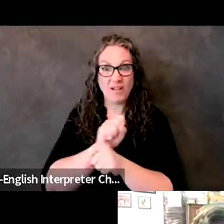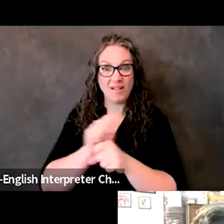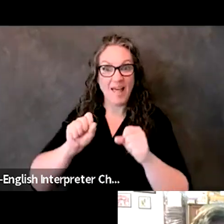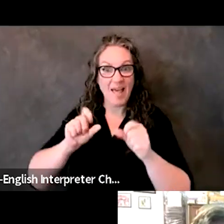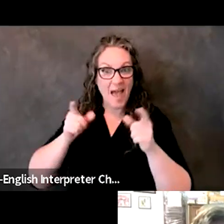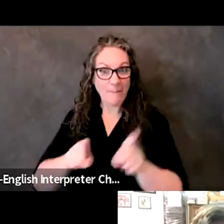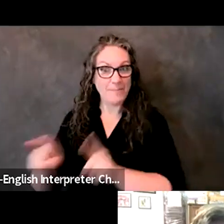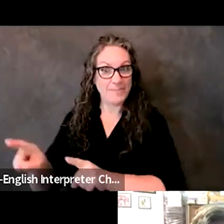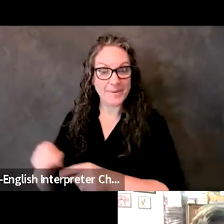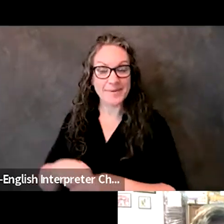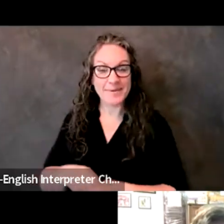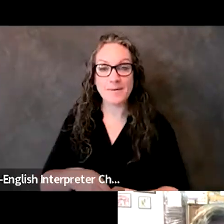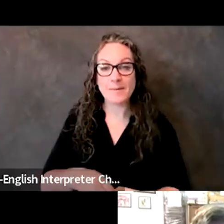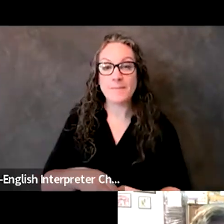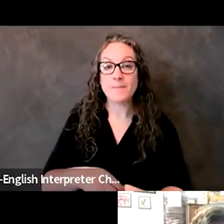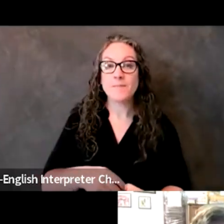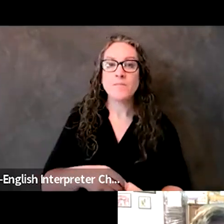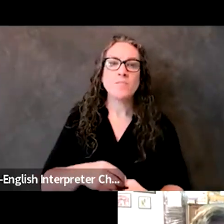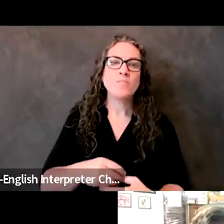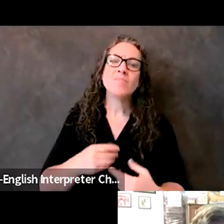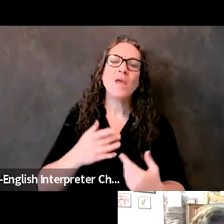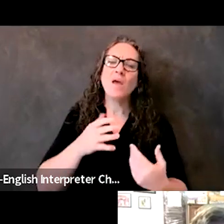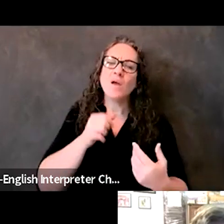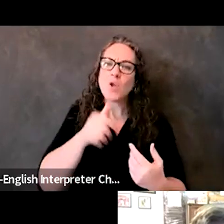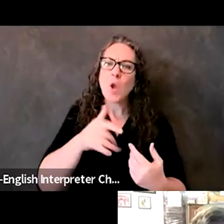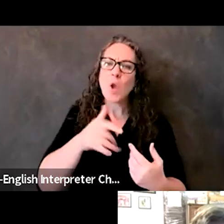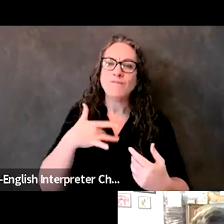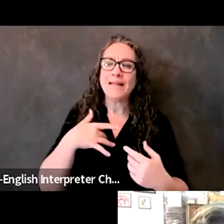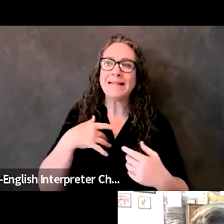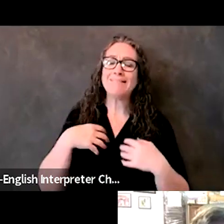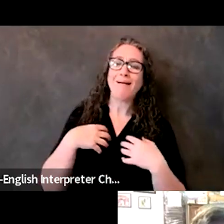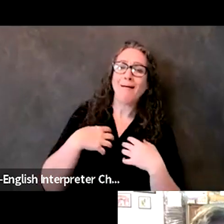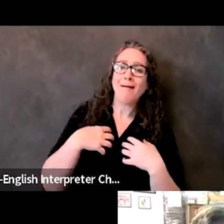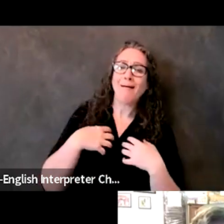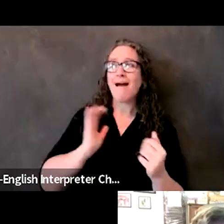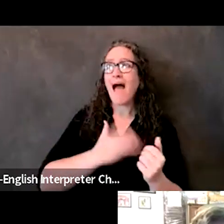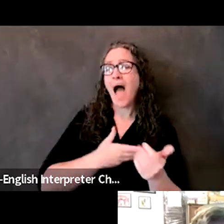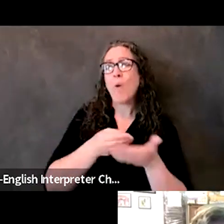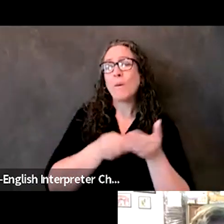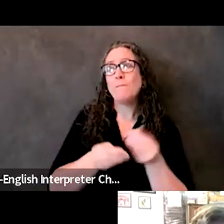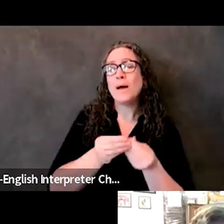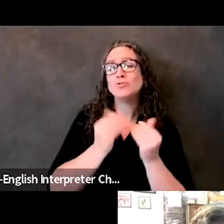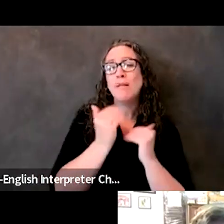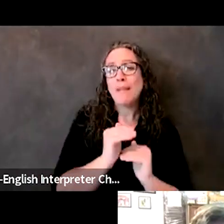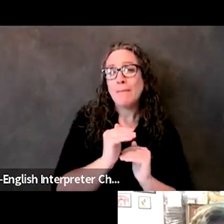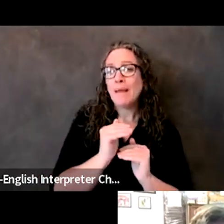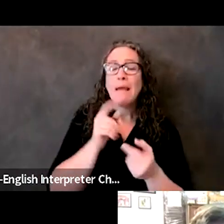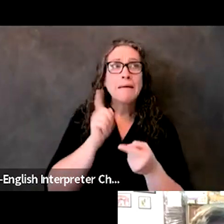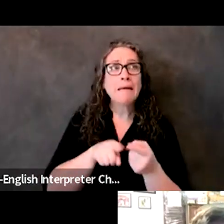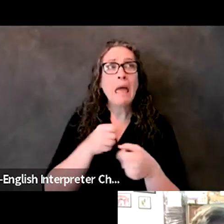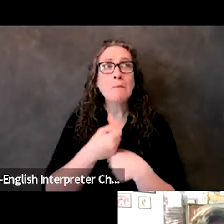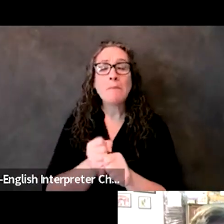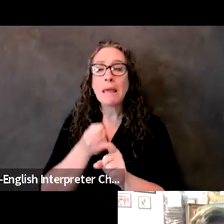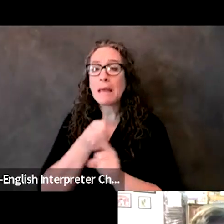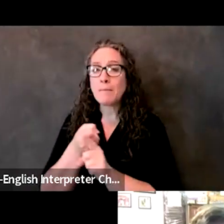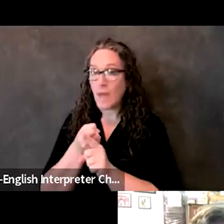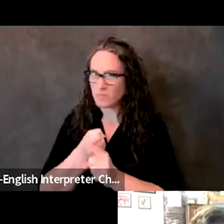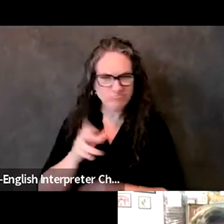or think because your budget or resources are limited, that that limits your ability to make impacts and engage